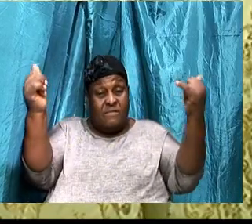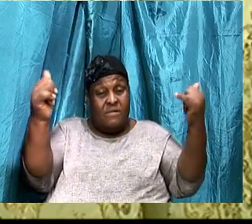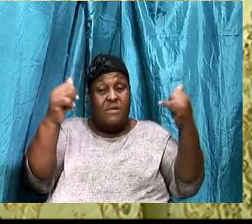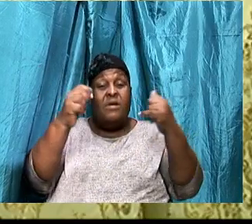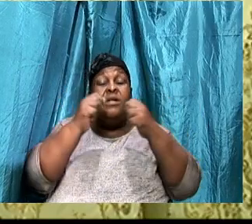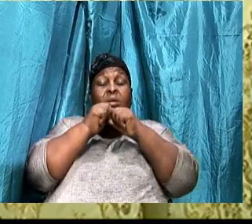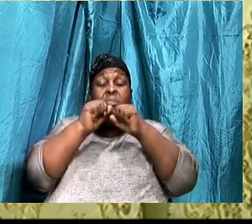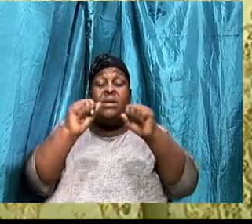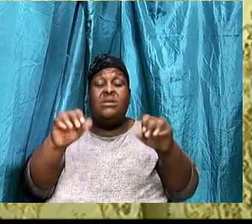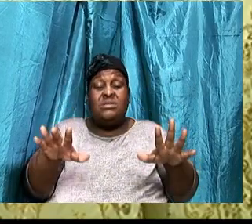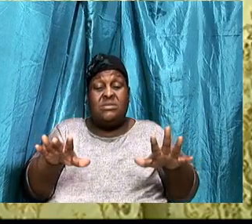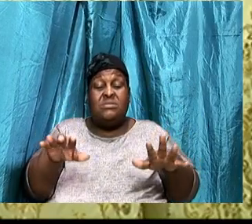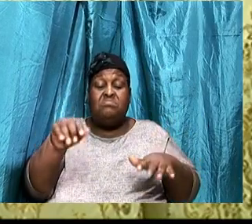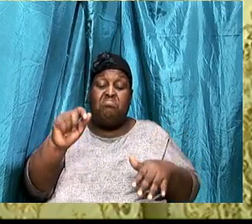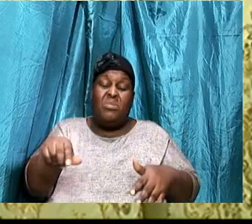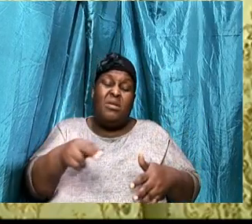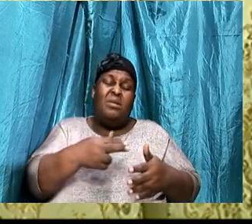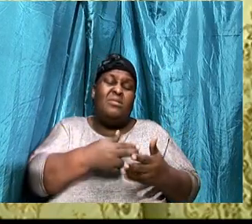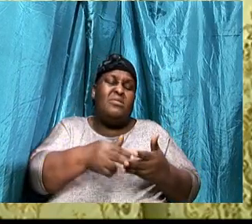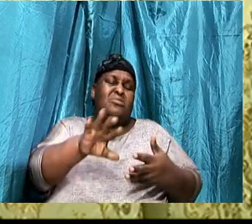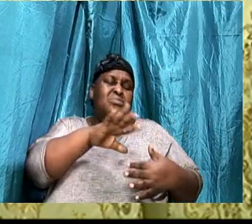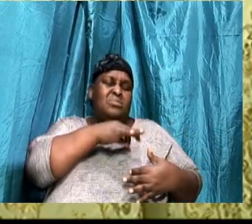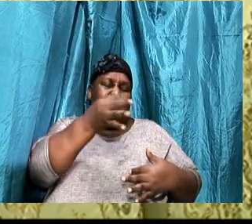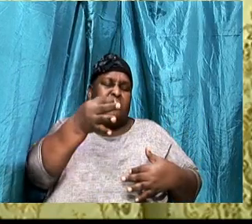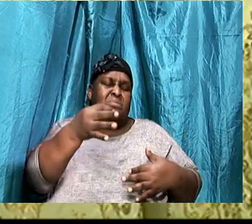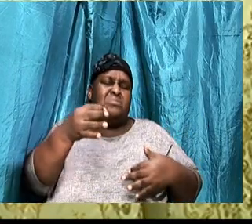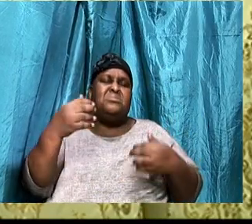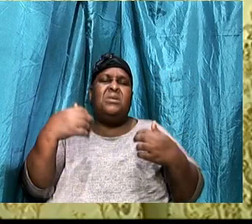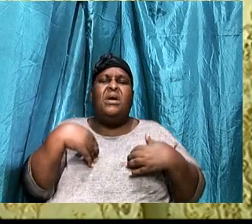This Holy Ghost, Have sealed you,